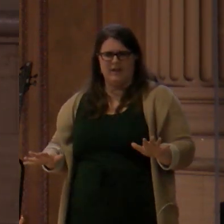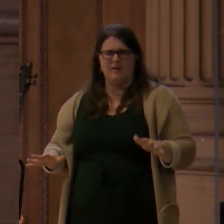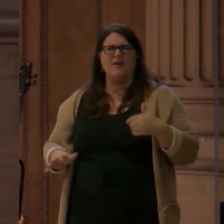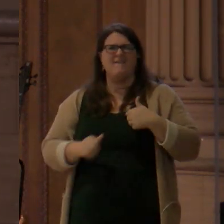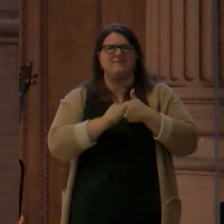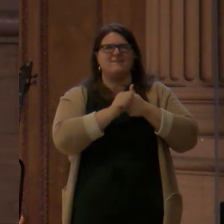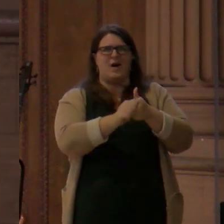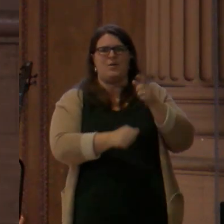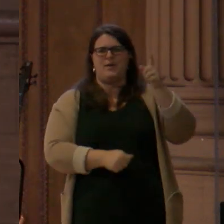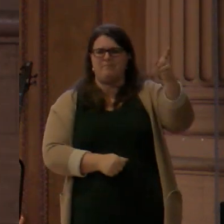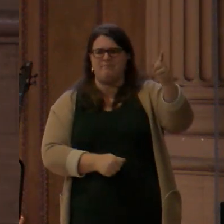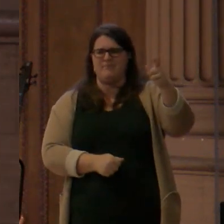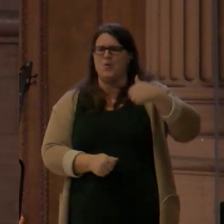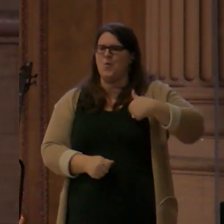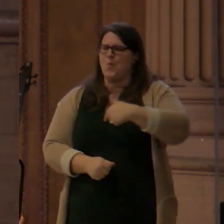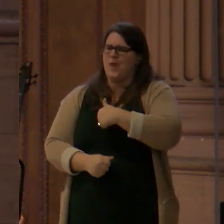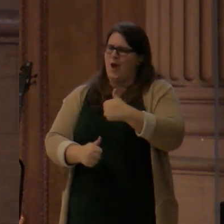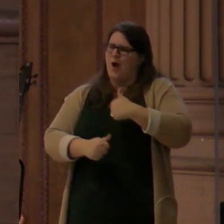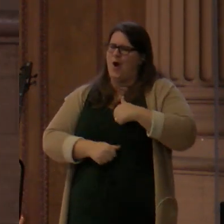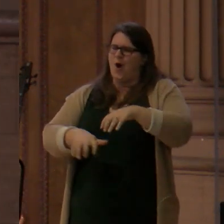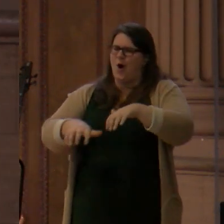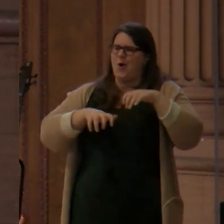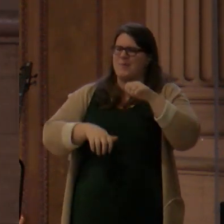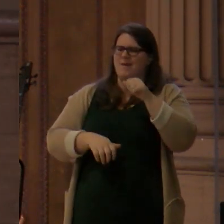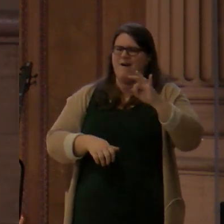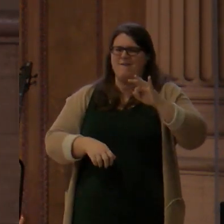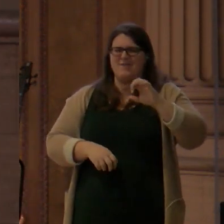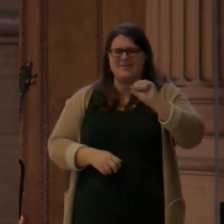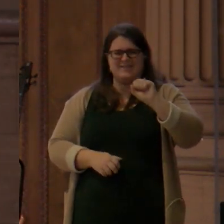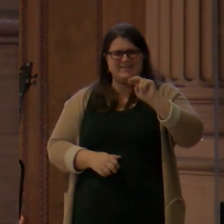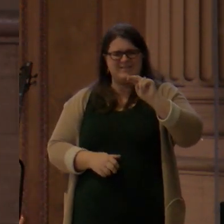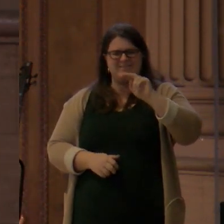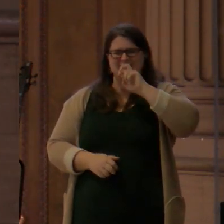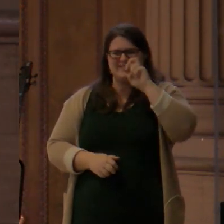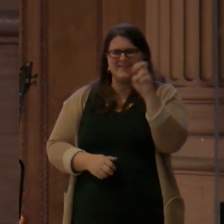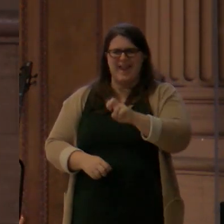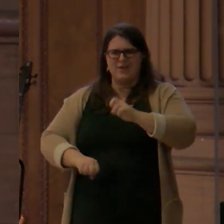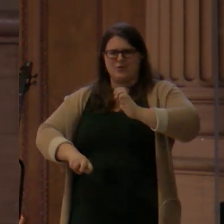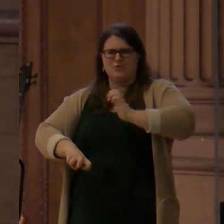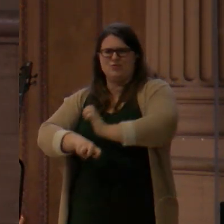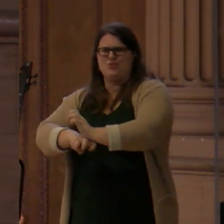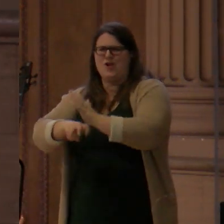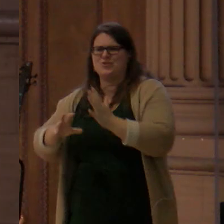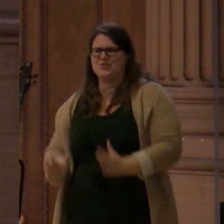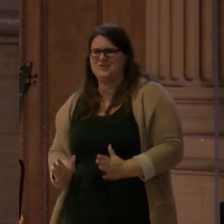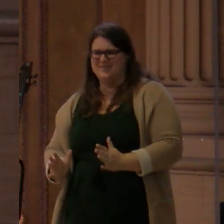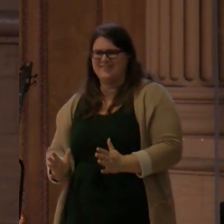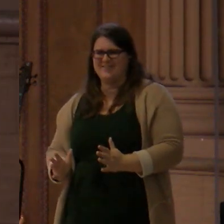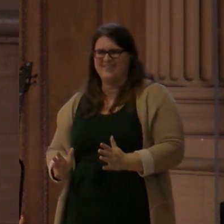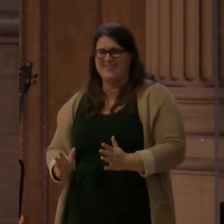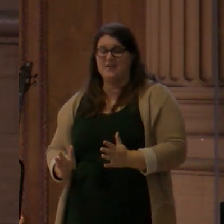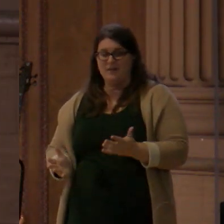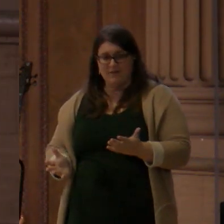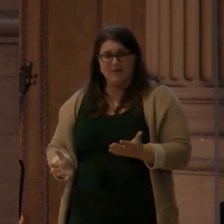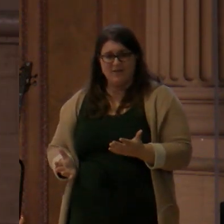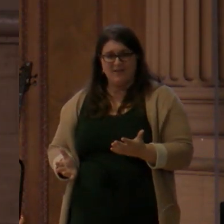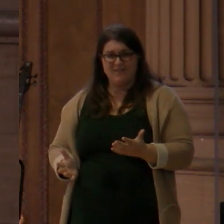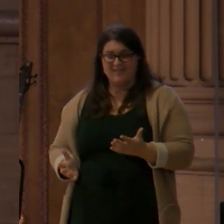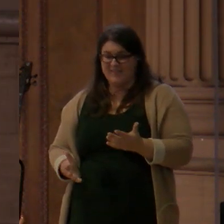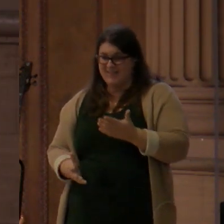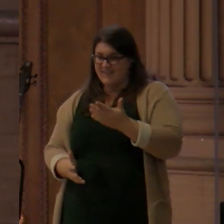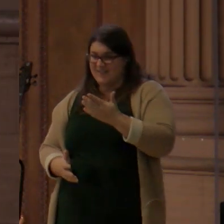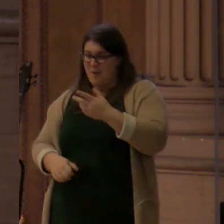in all of the Bible in chapter 16, verse 20 when he writes to them and he says, the God of peace will soon crush Satan under your feet.